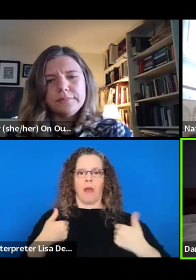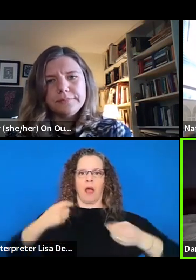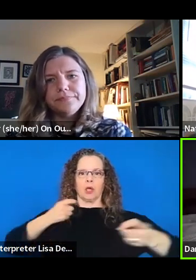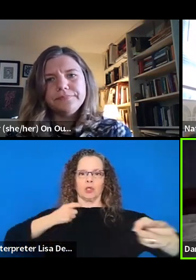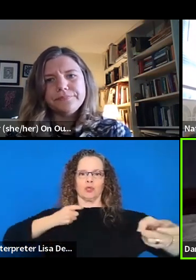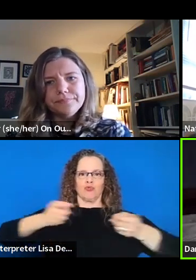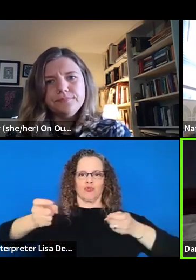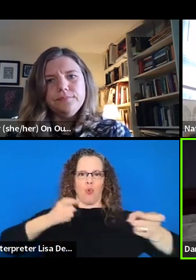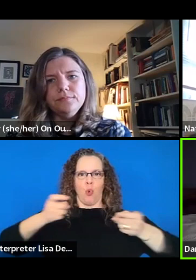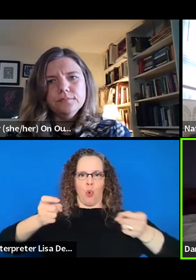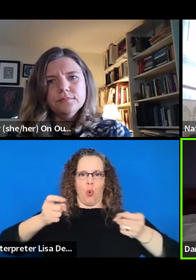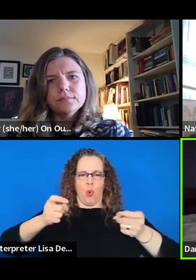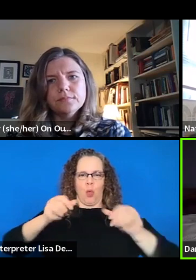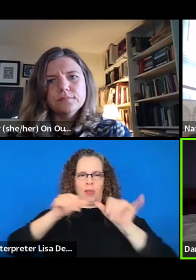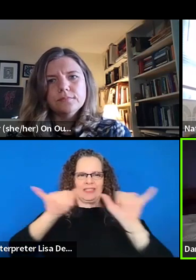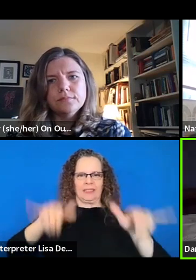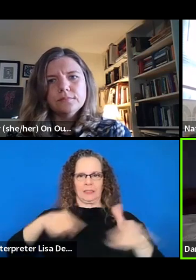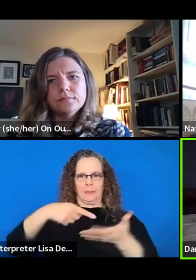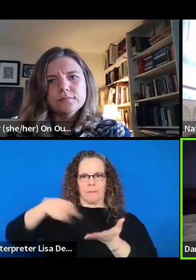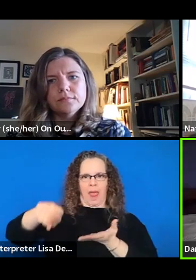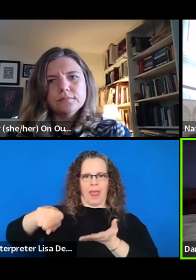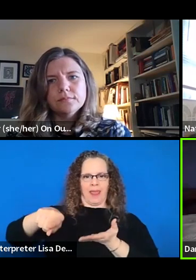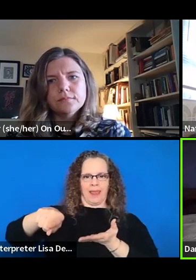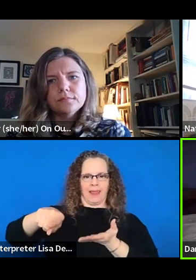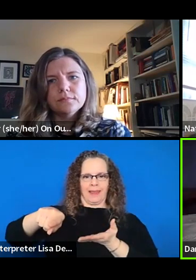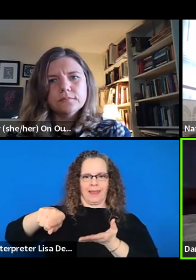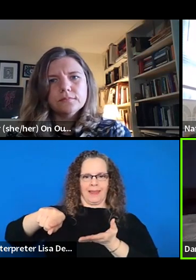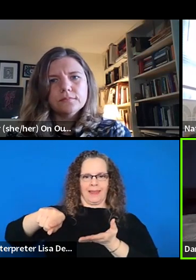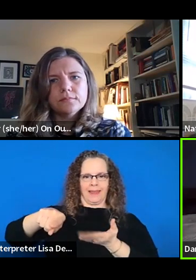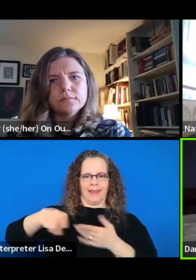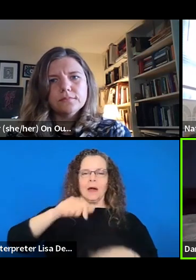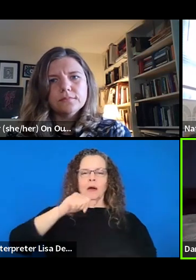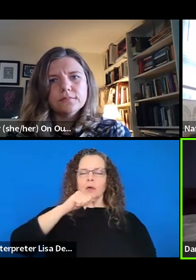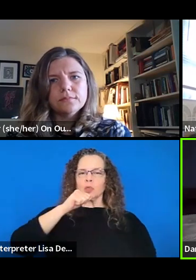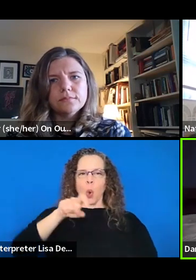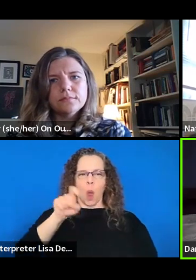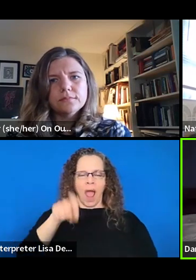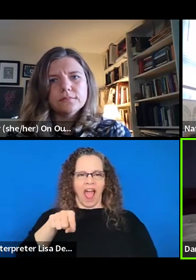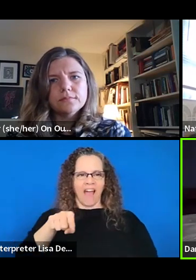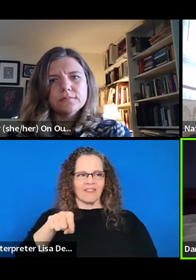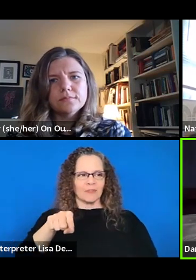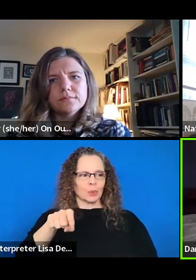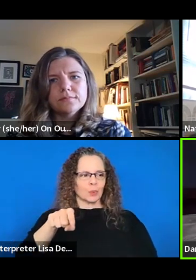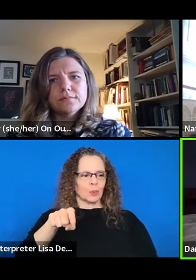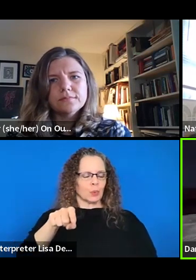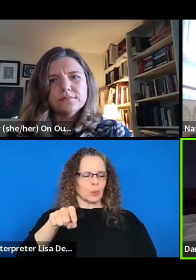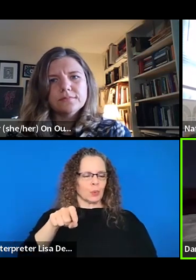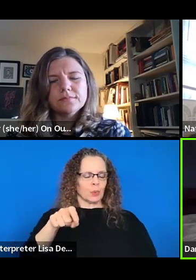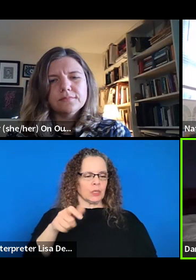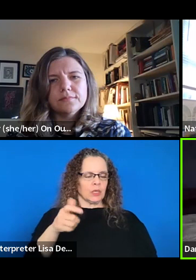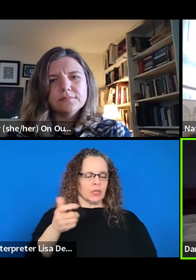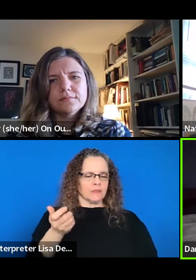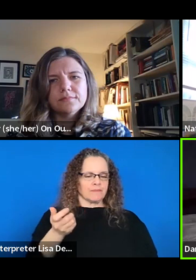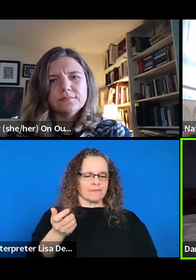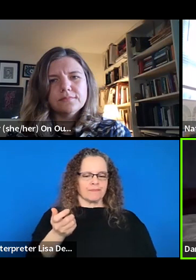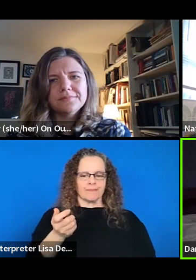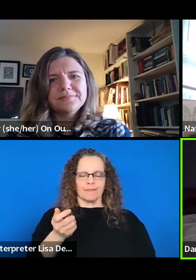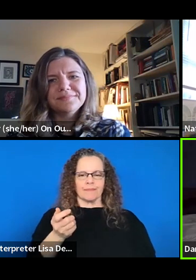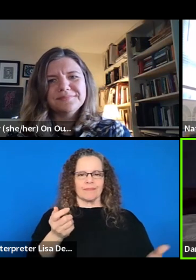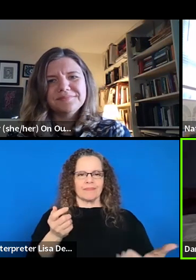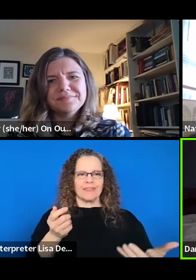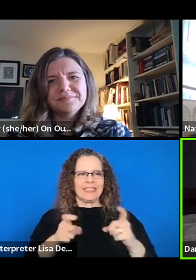getting paid without necessarily having to like go into like weird, uncomfortable, unregulated, power-based